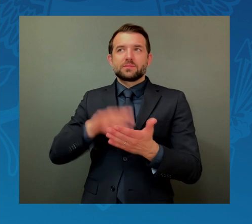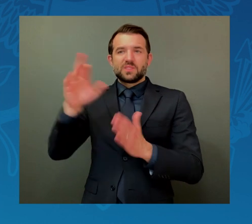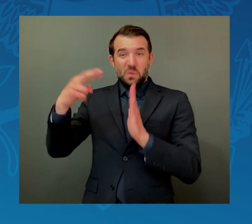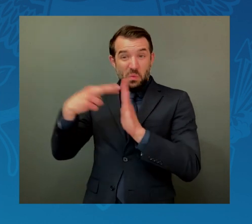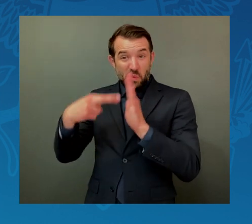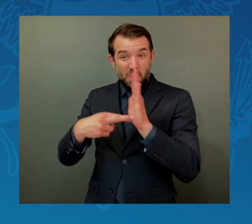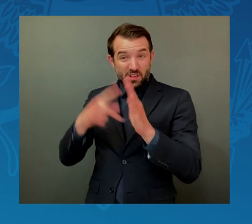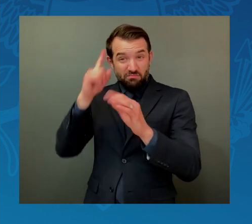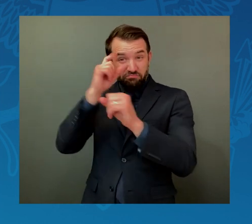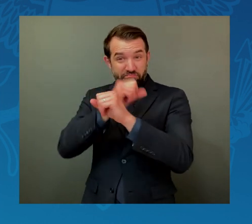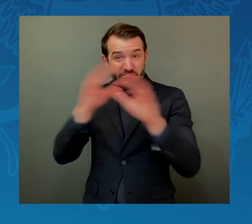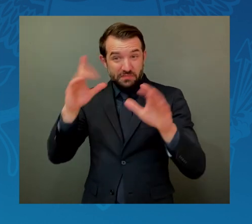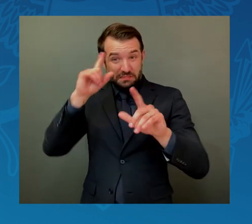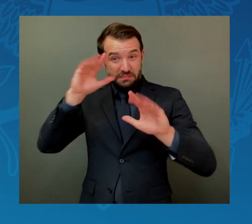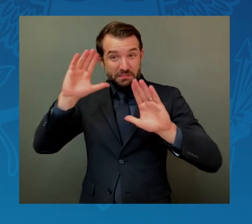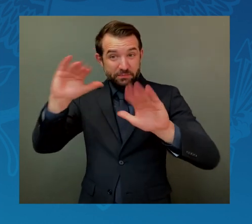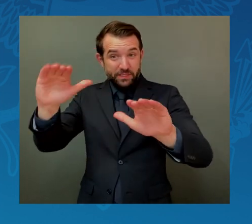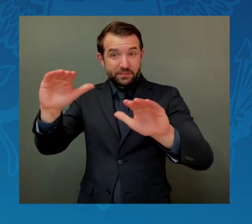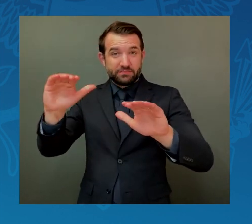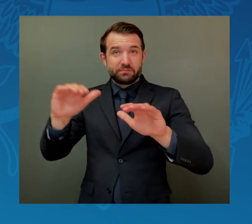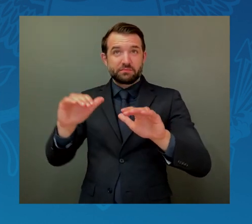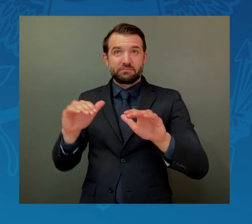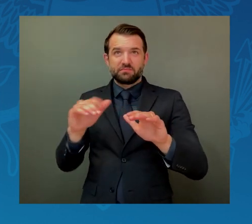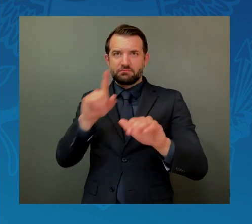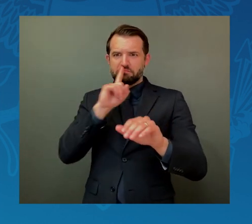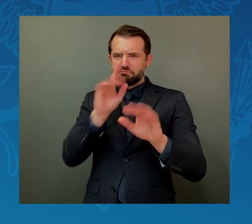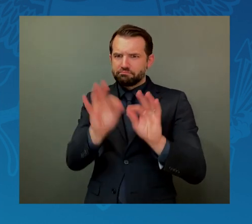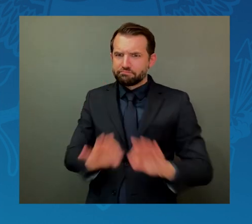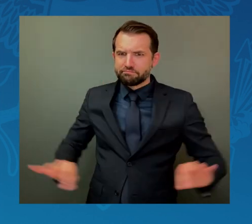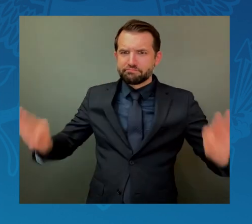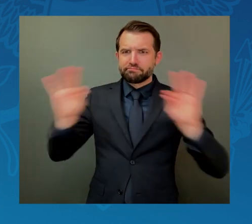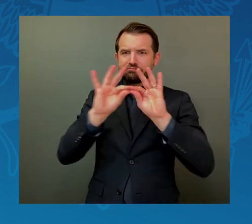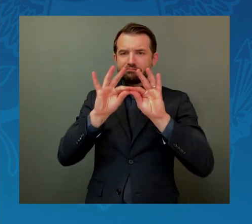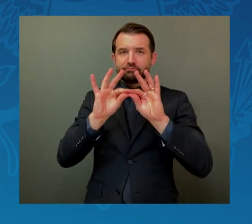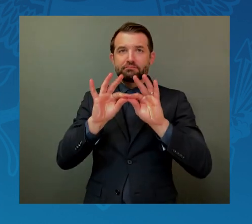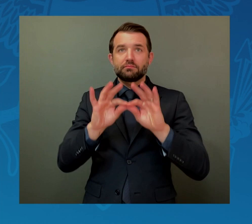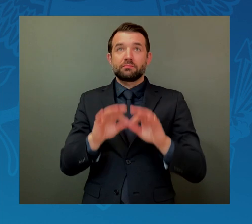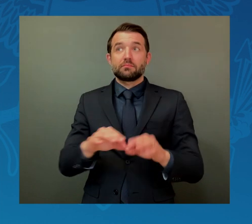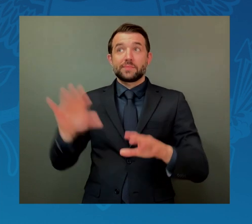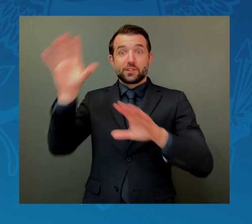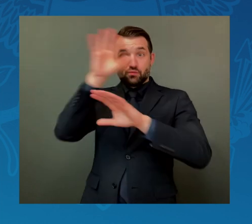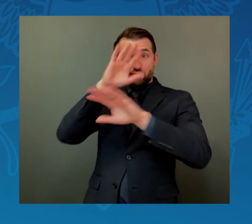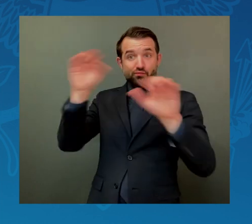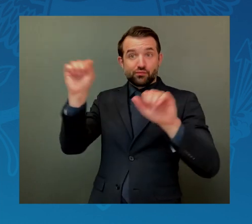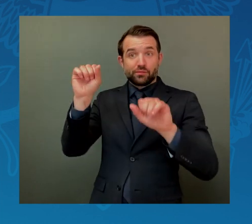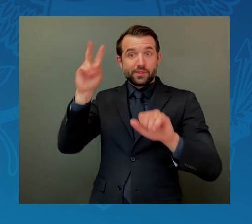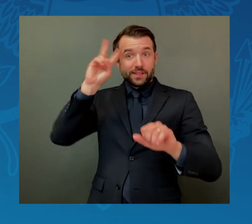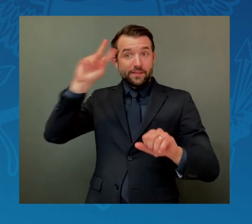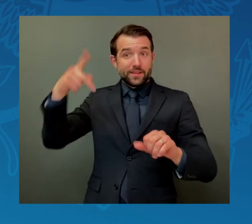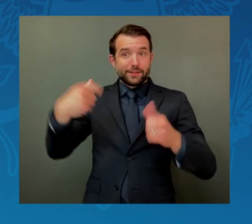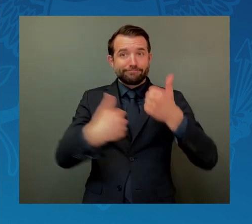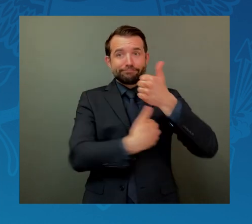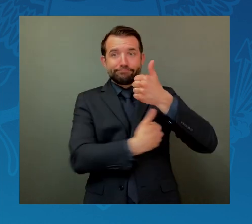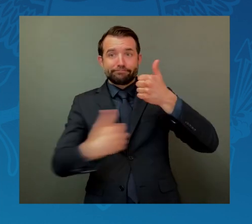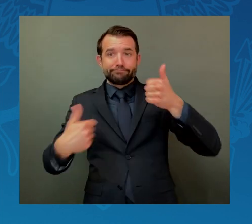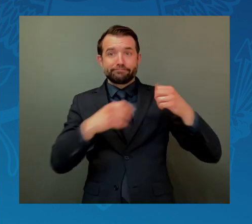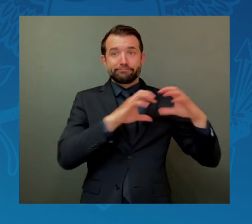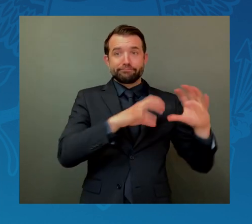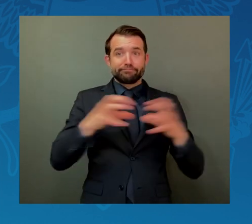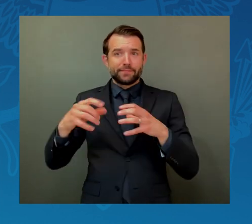At the same time, our administration is working to establish new rules and norms